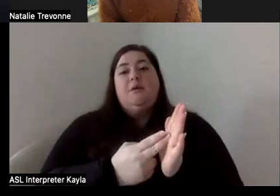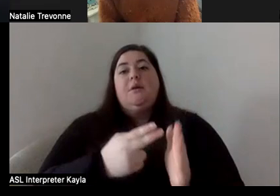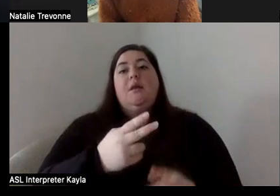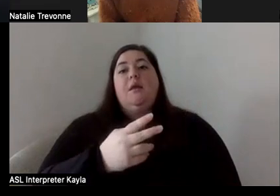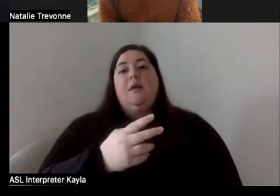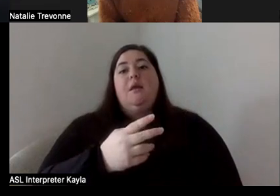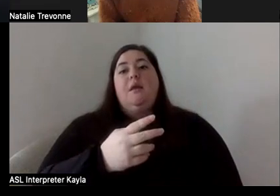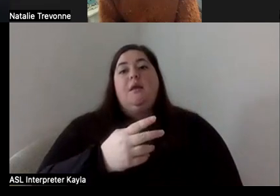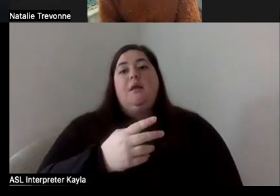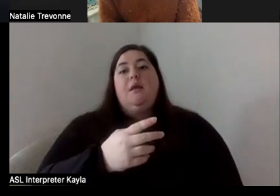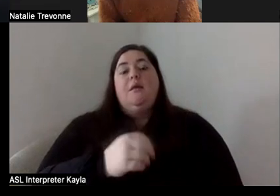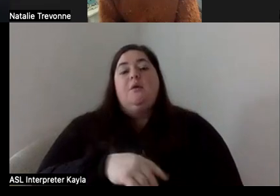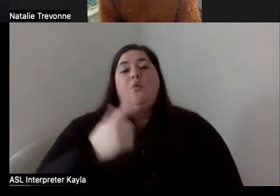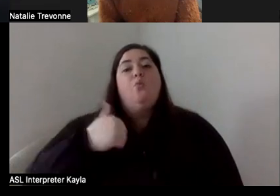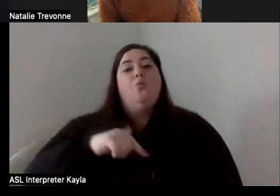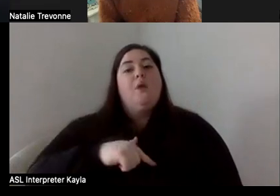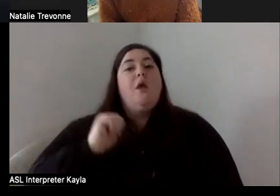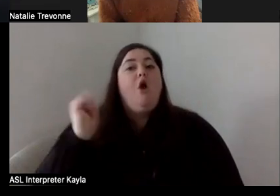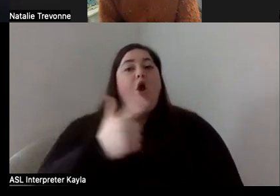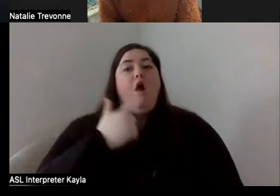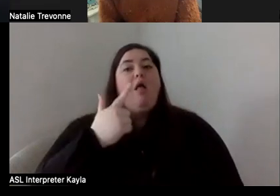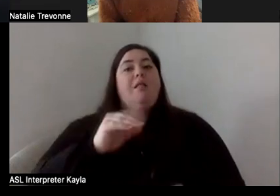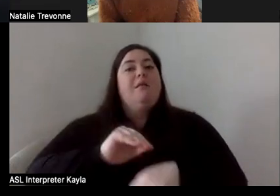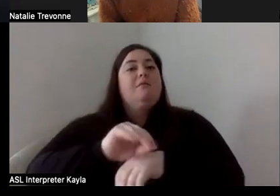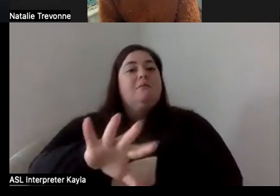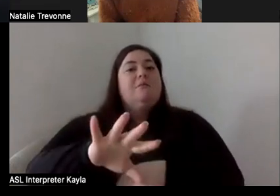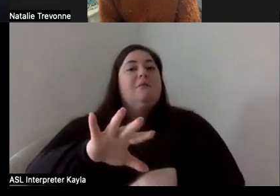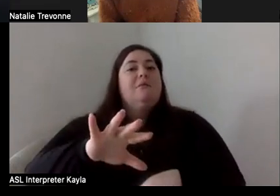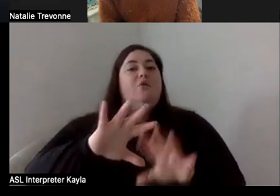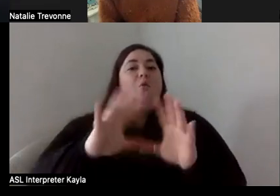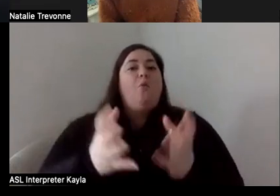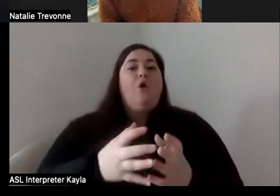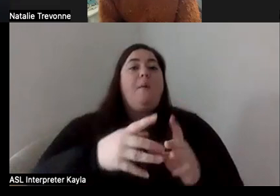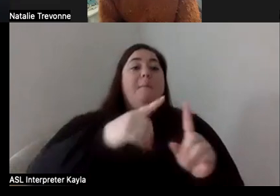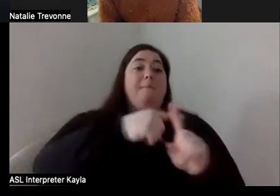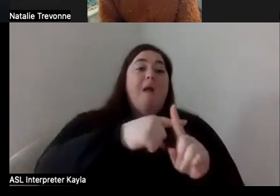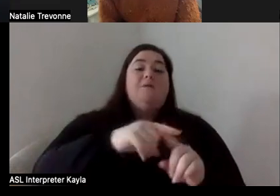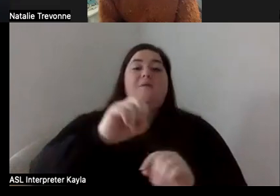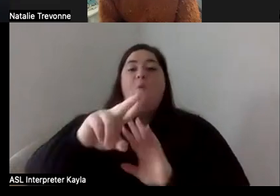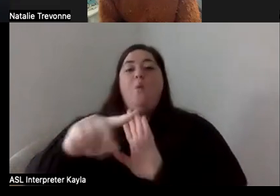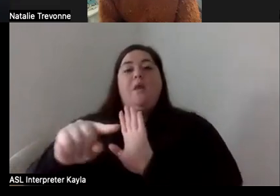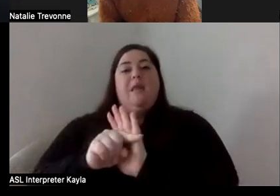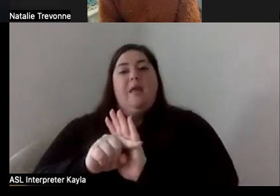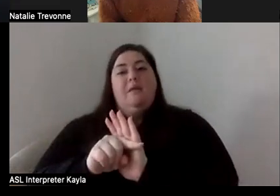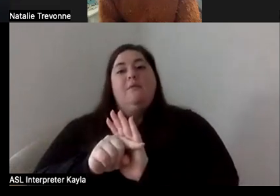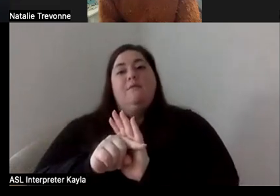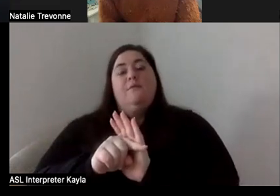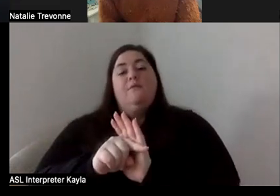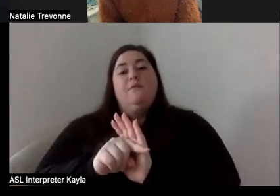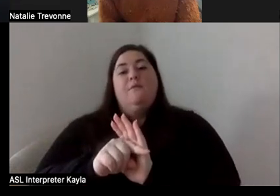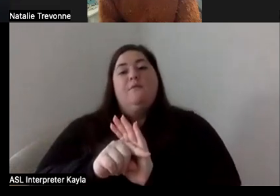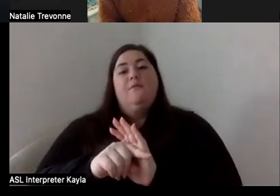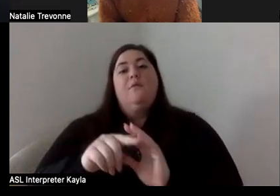we all affect the world, either positively or negatively. And so when we, you know,